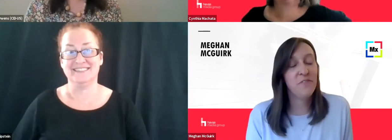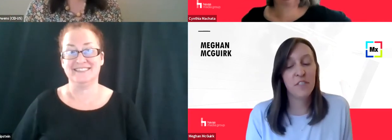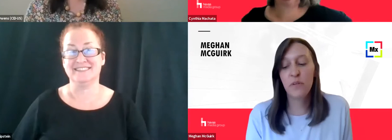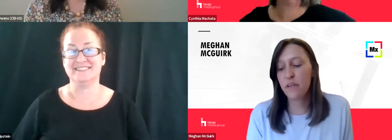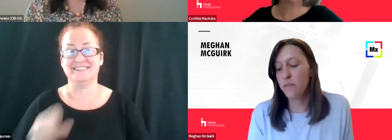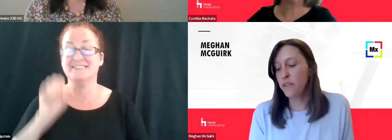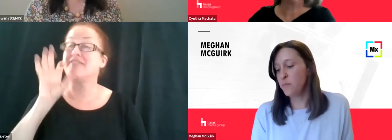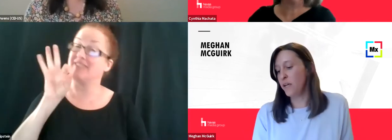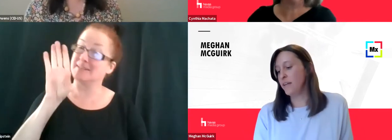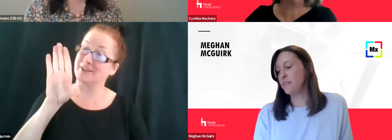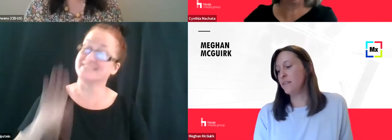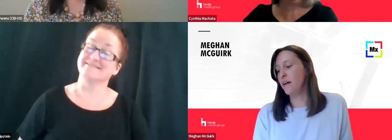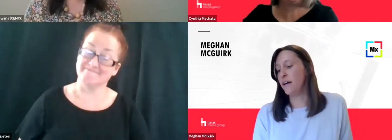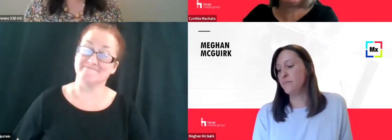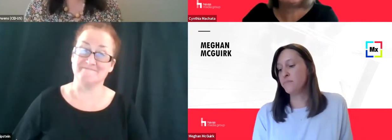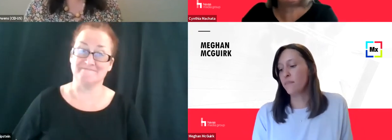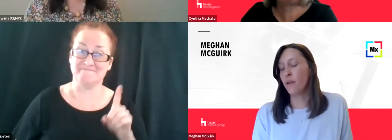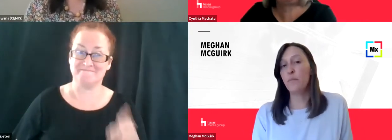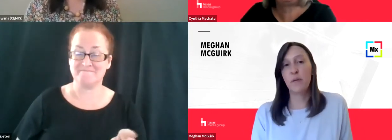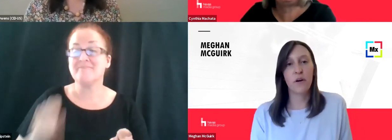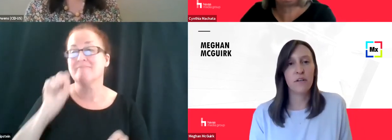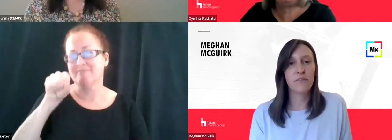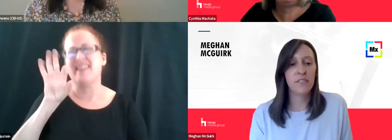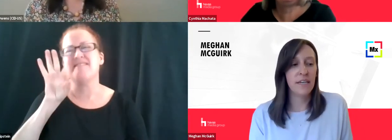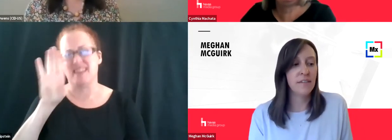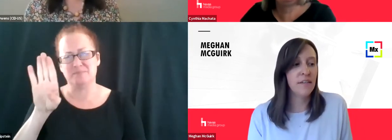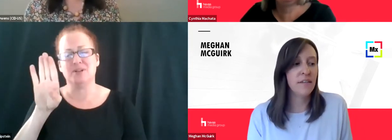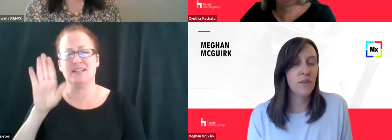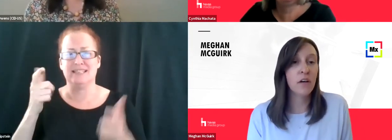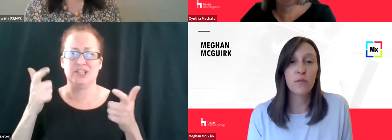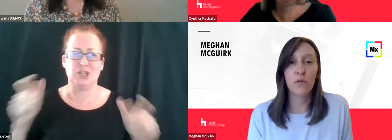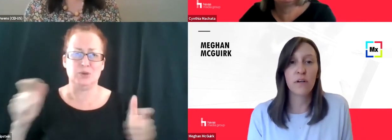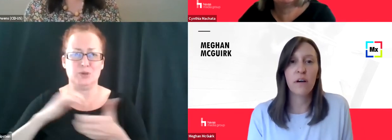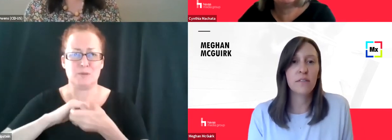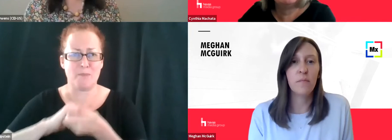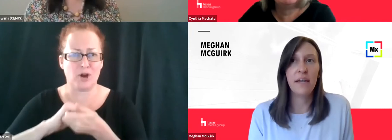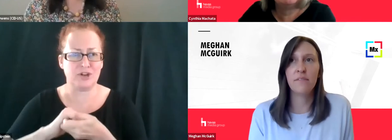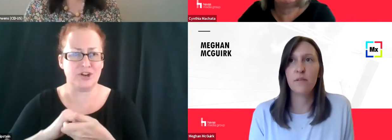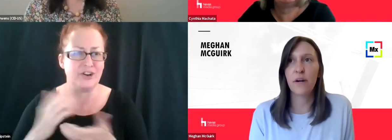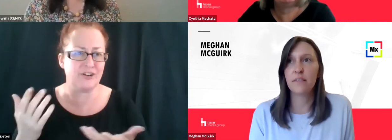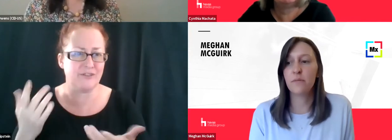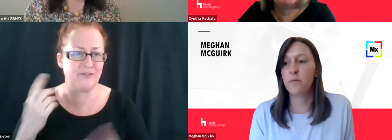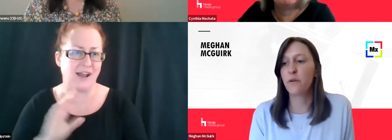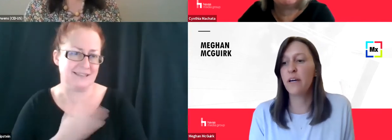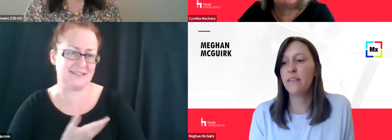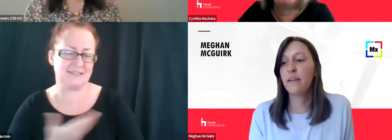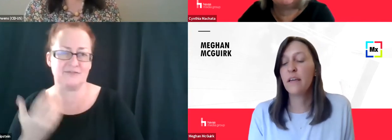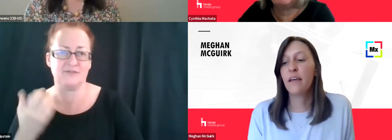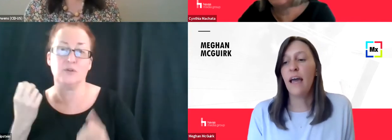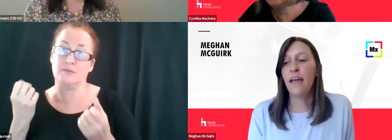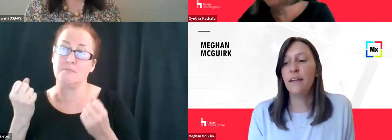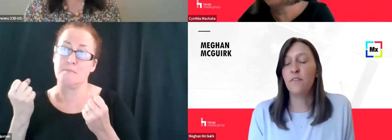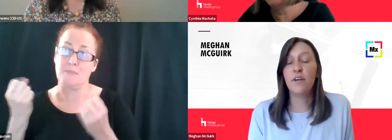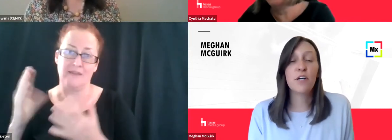Yeah. Facebook, Facebook is, um, a big partner for Sanofi across the board, across many of the brands that we work with